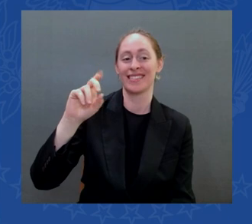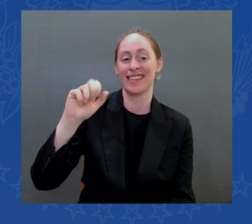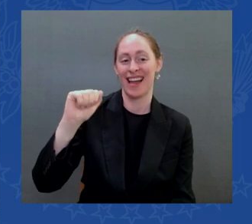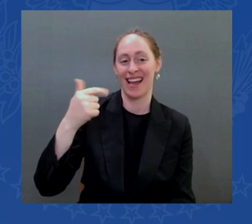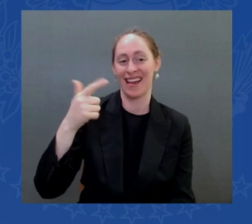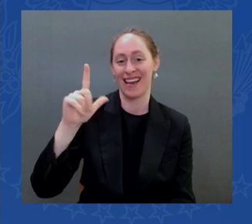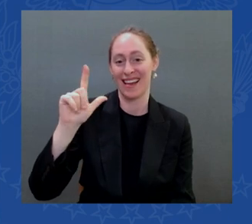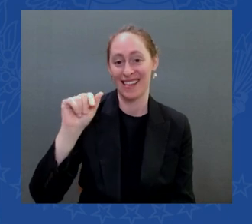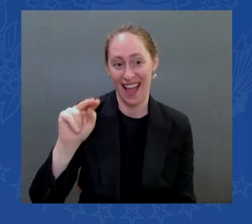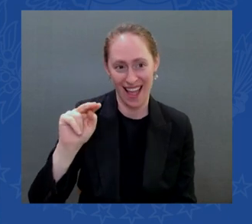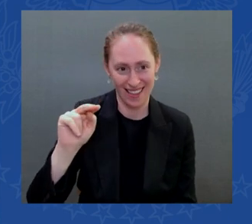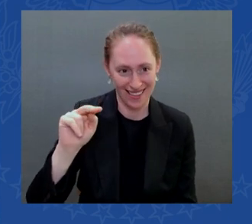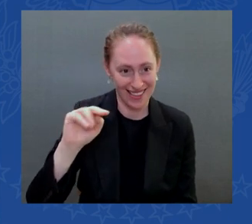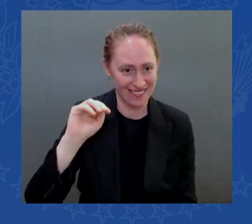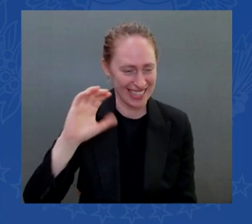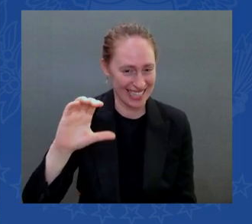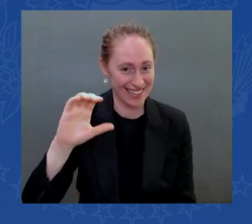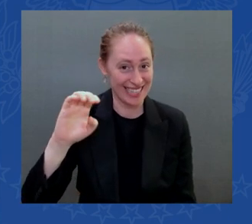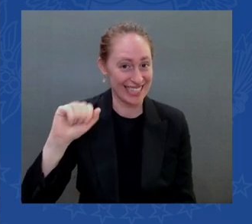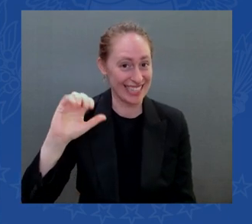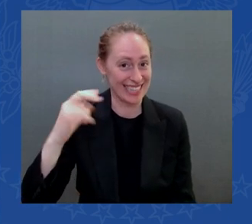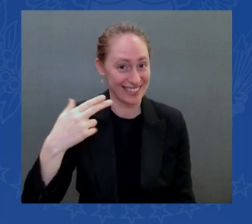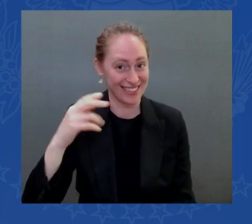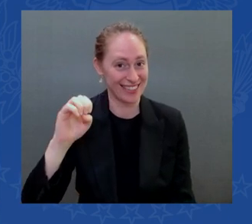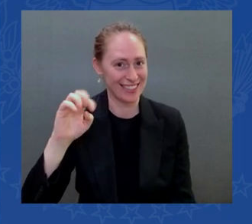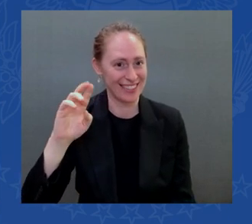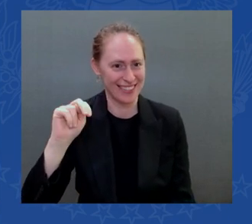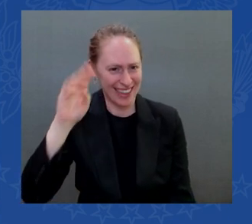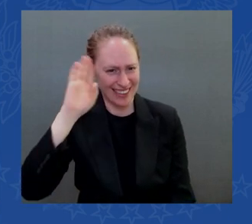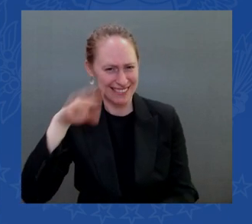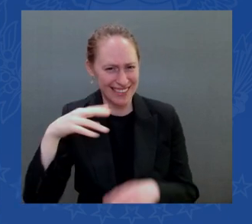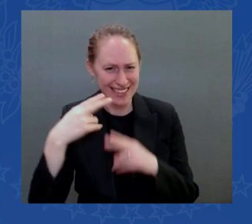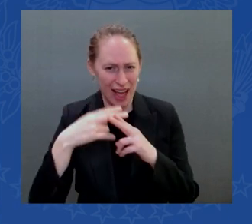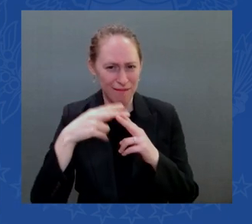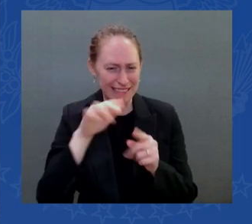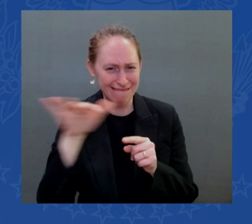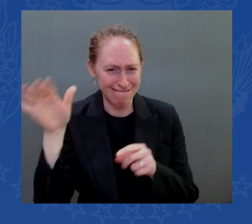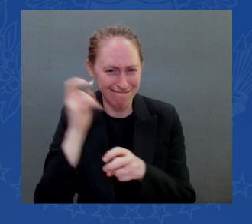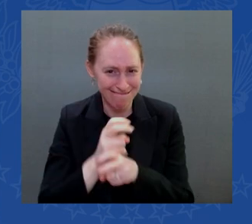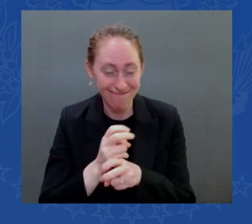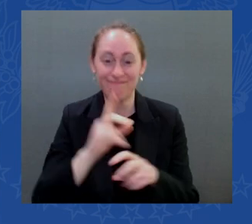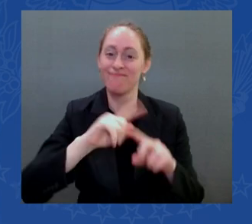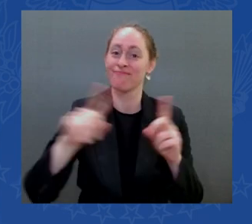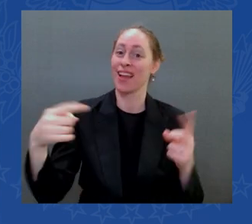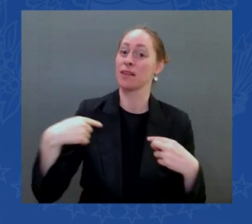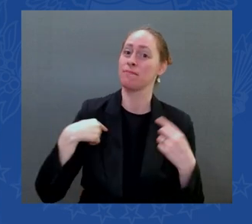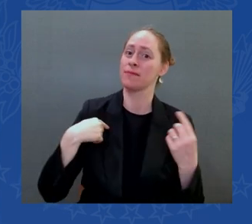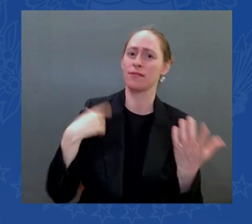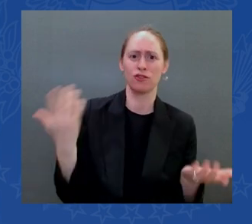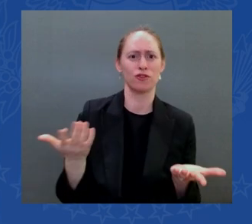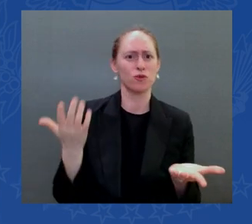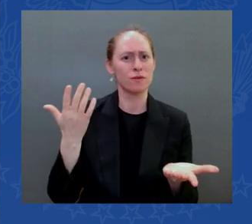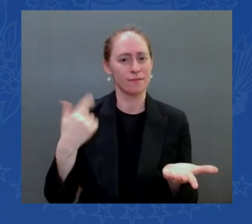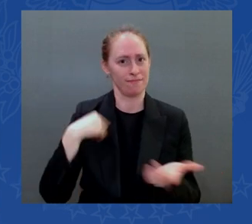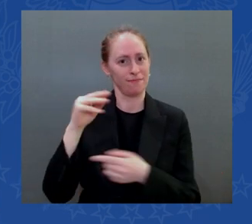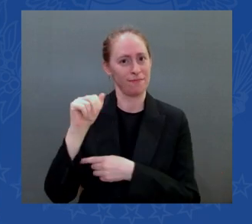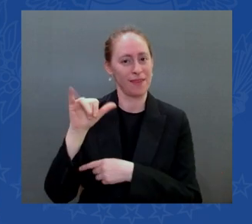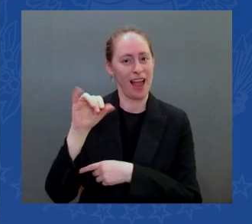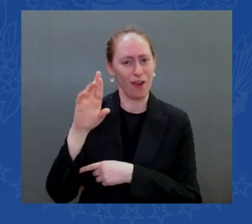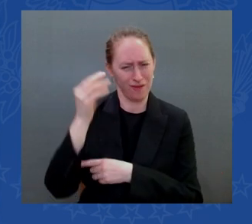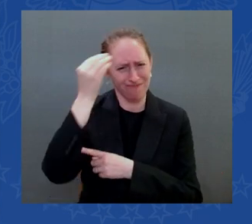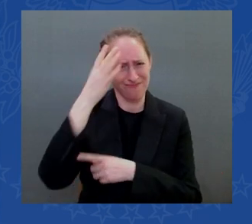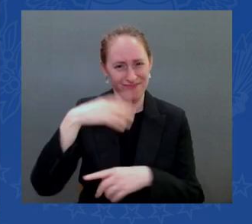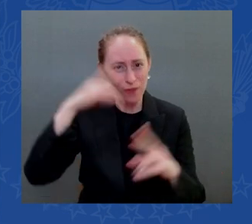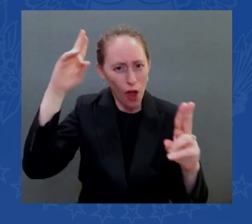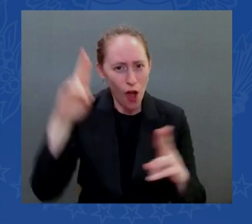as mayor of Portsmouth it's my incredible honor to welcome all of you and the president